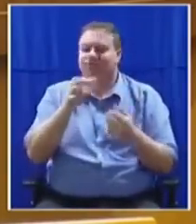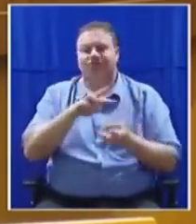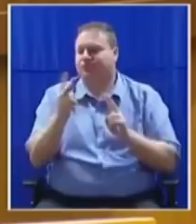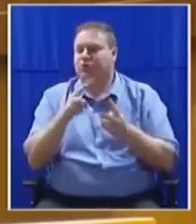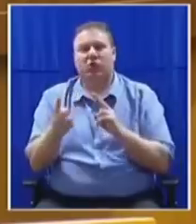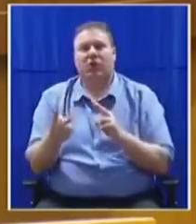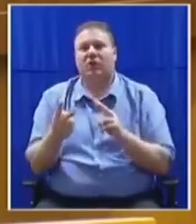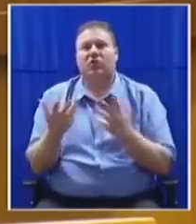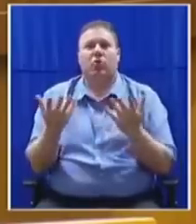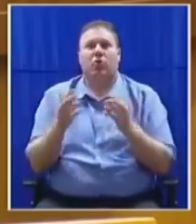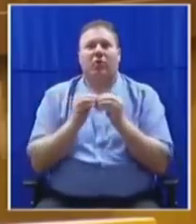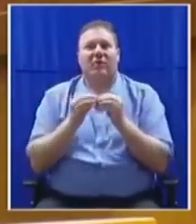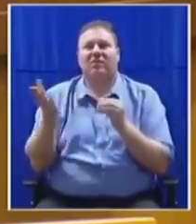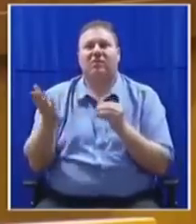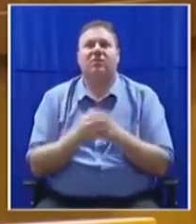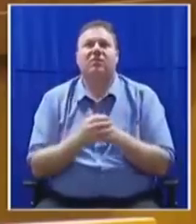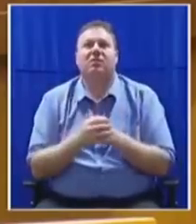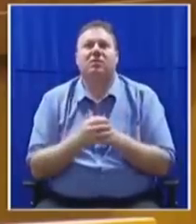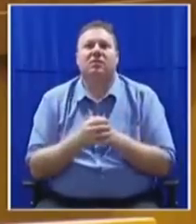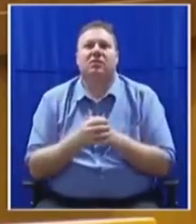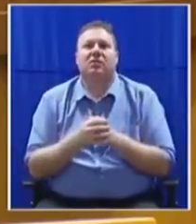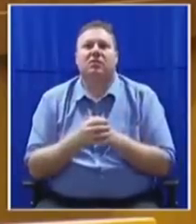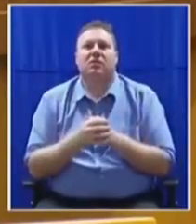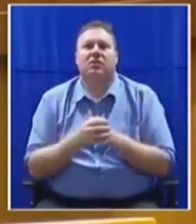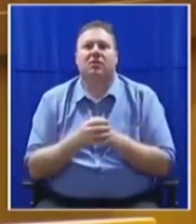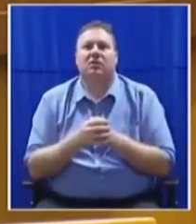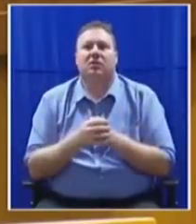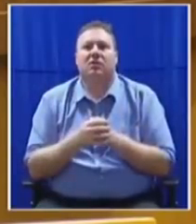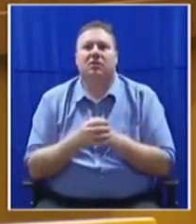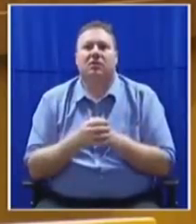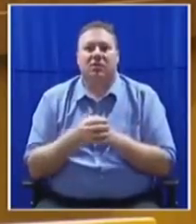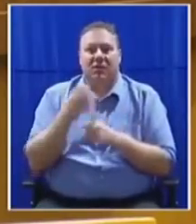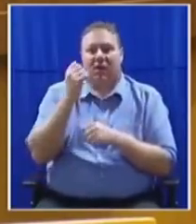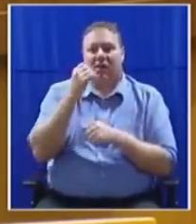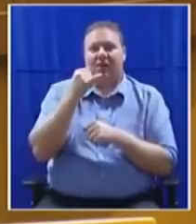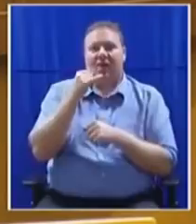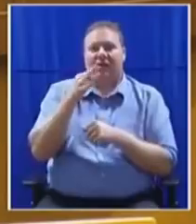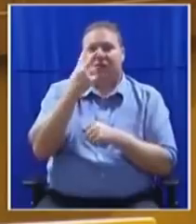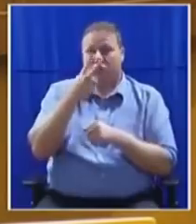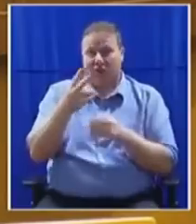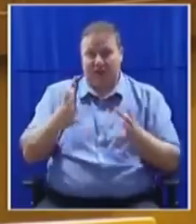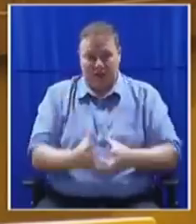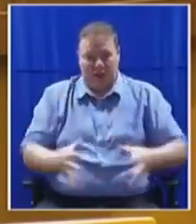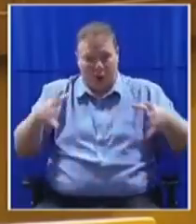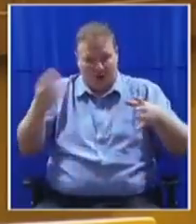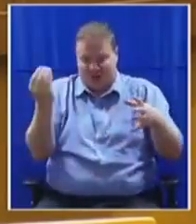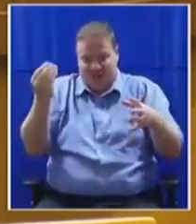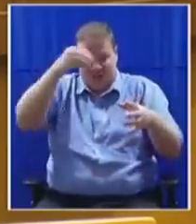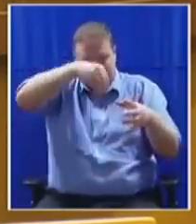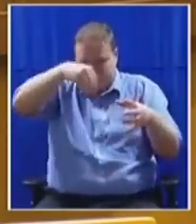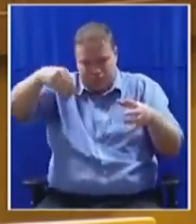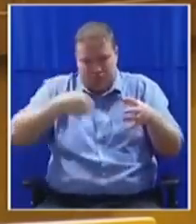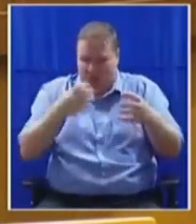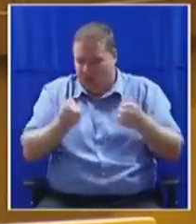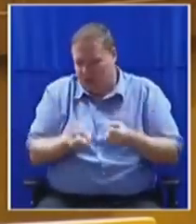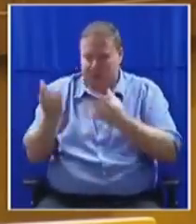and even shift that. If you check the basket of the things that we export to the UK, it's